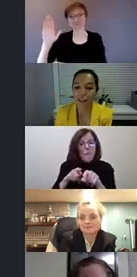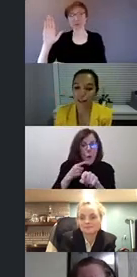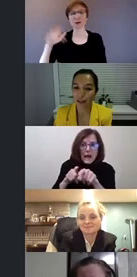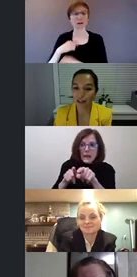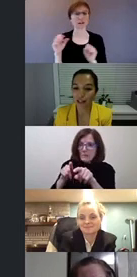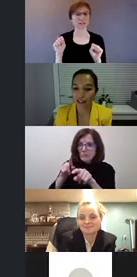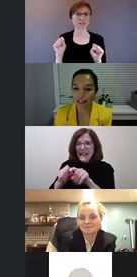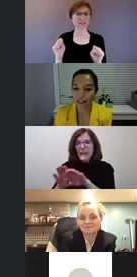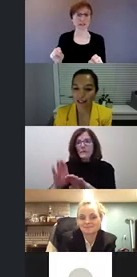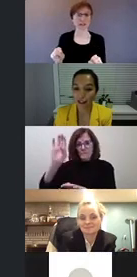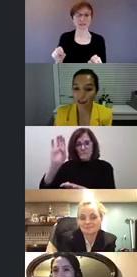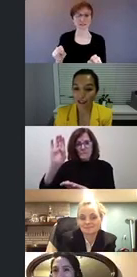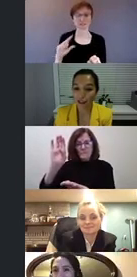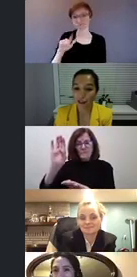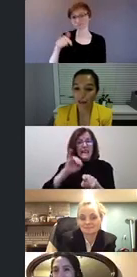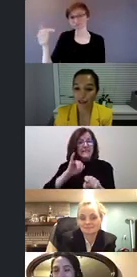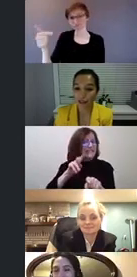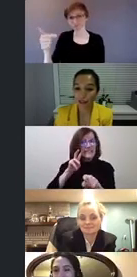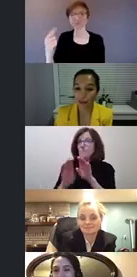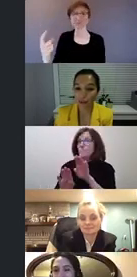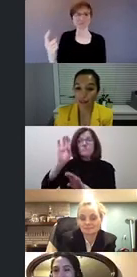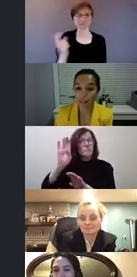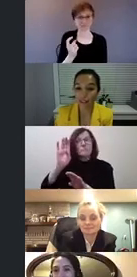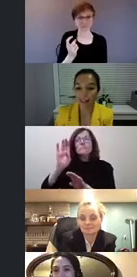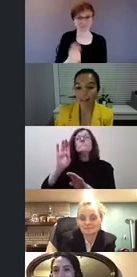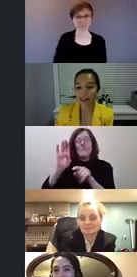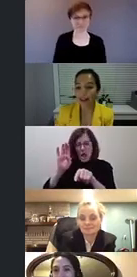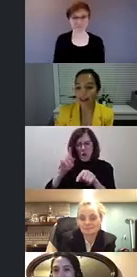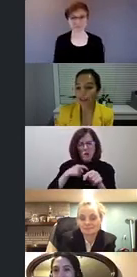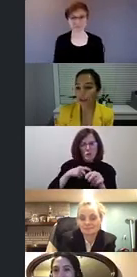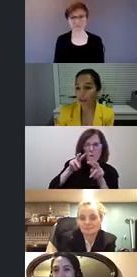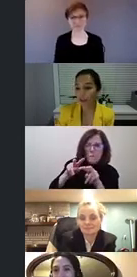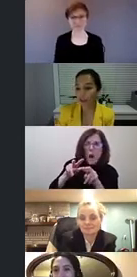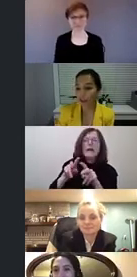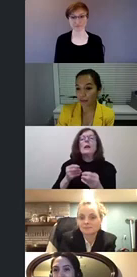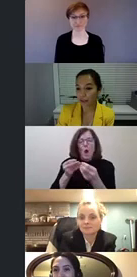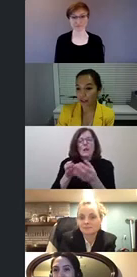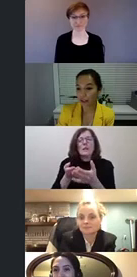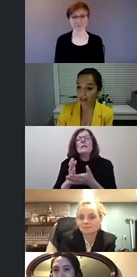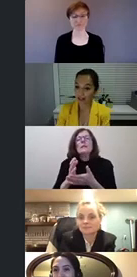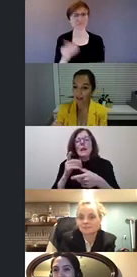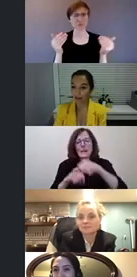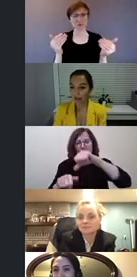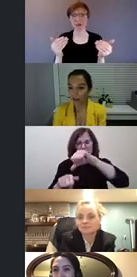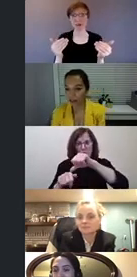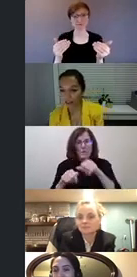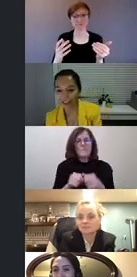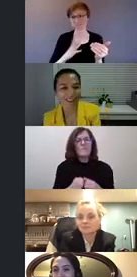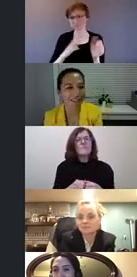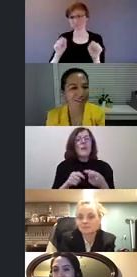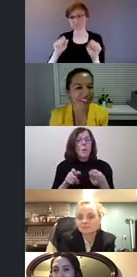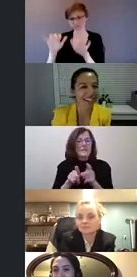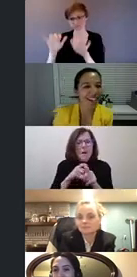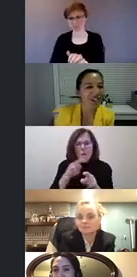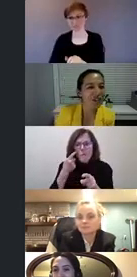If you raise your hand, I can see you, and you can speak, but you can also type your questions. And I see I read a question